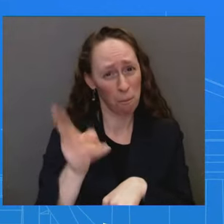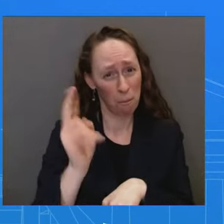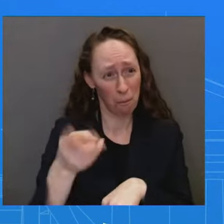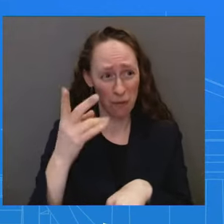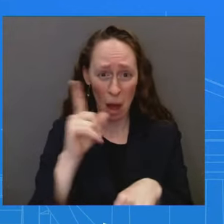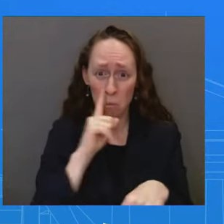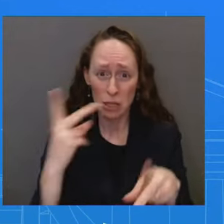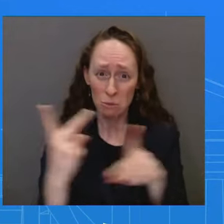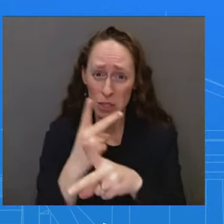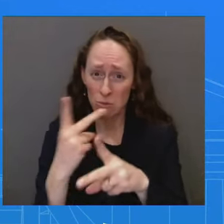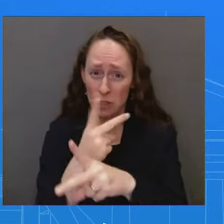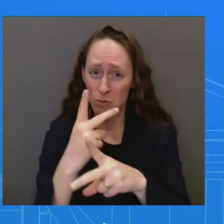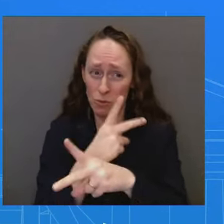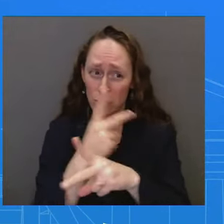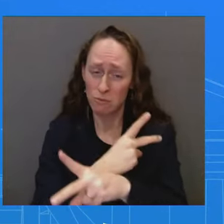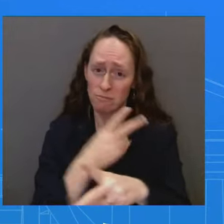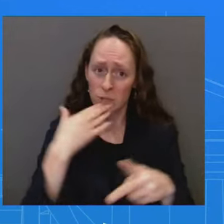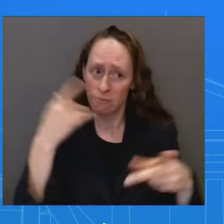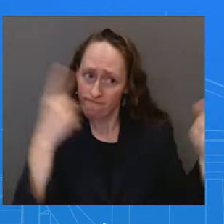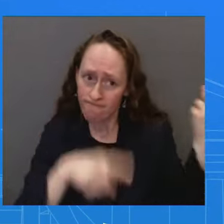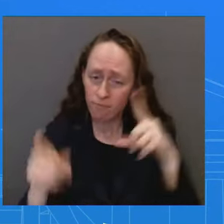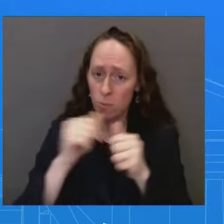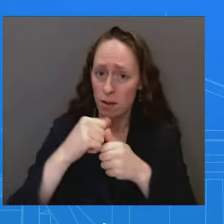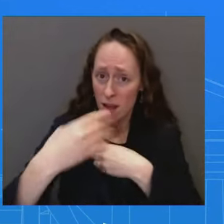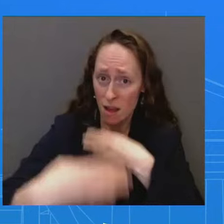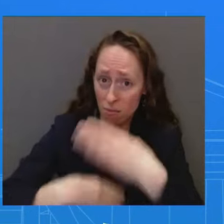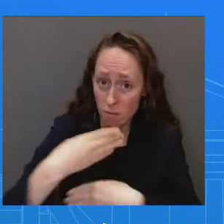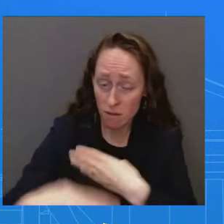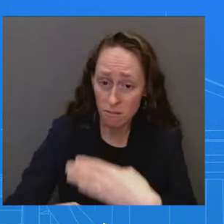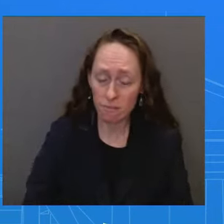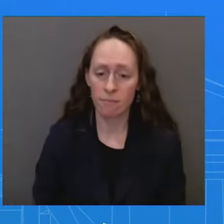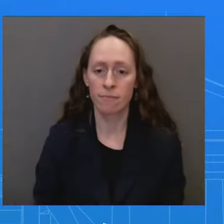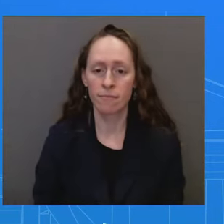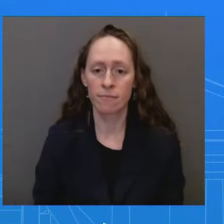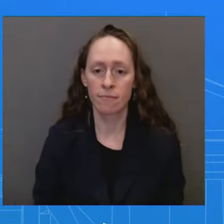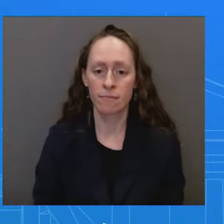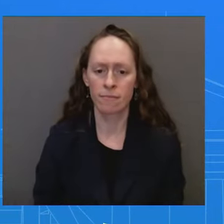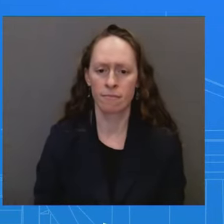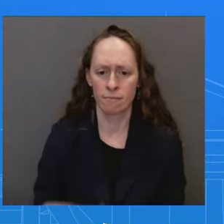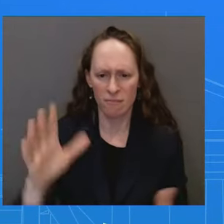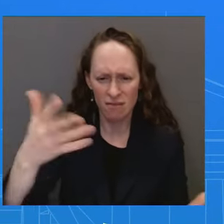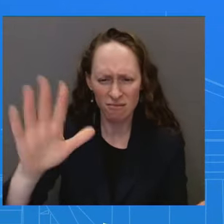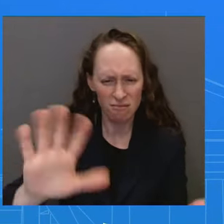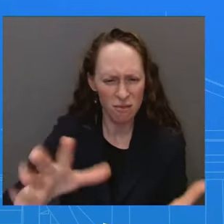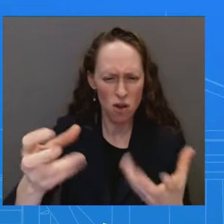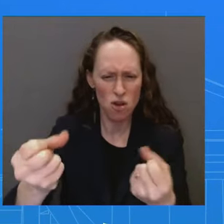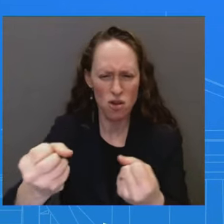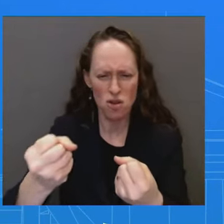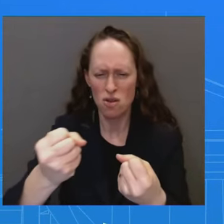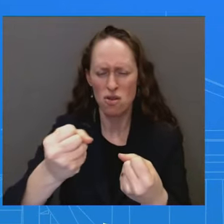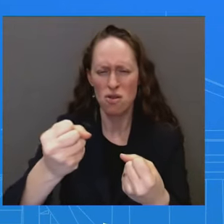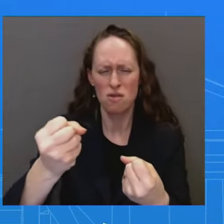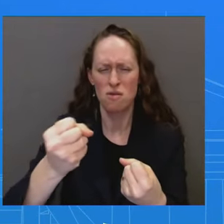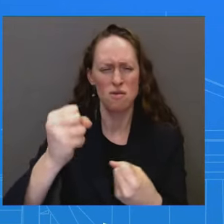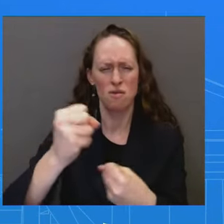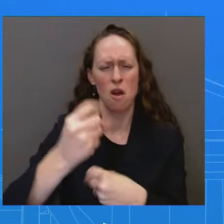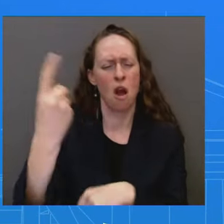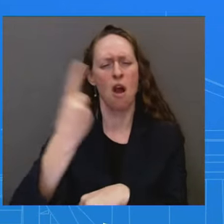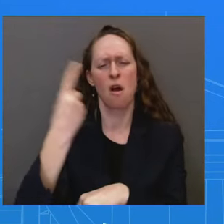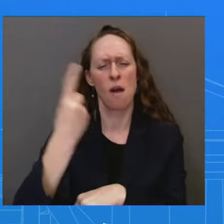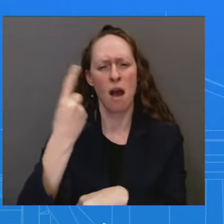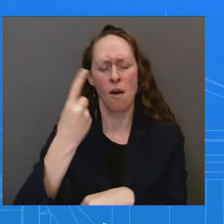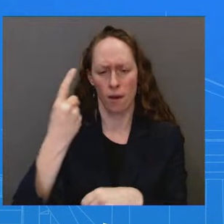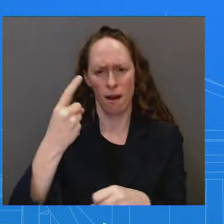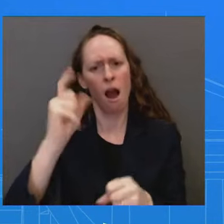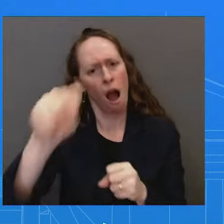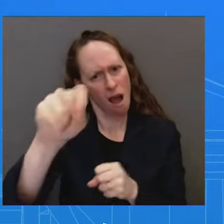Look, there's, there's always time for diplomacy. And I think, um, you've seen us work hard